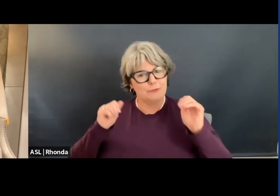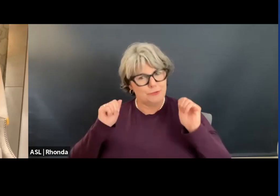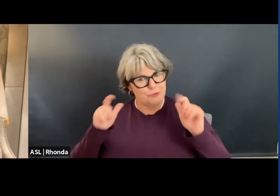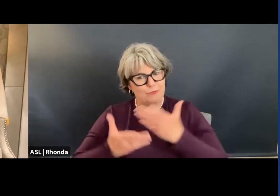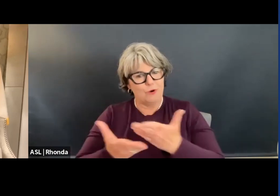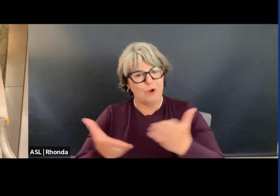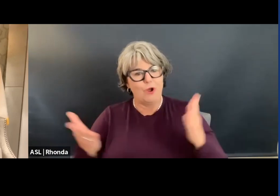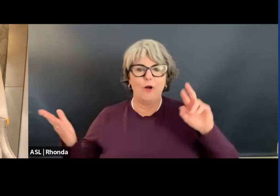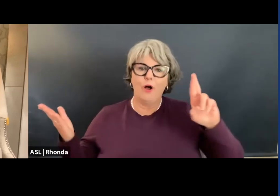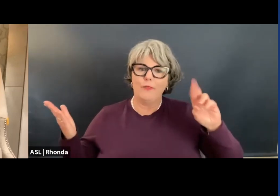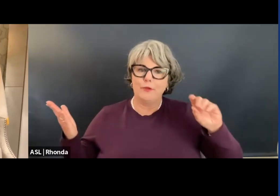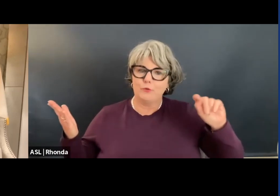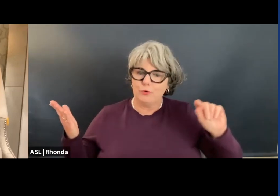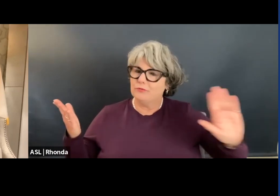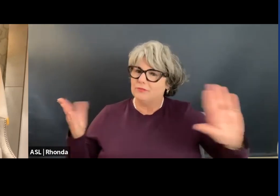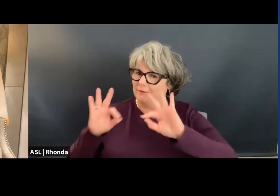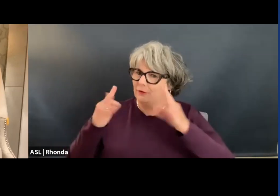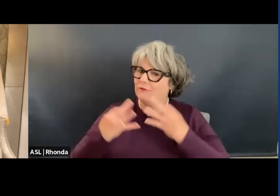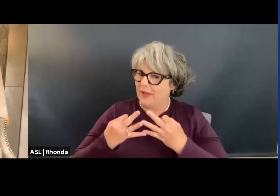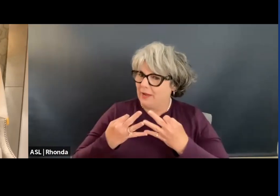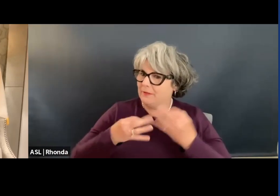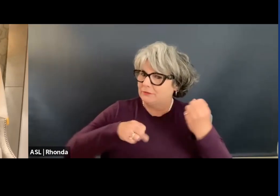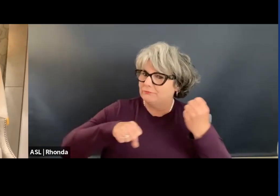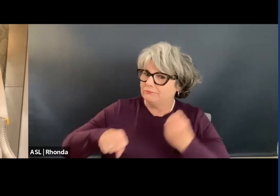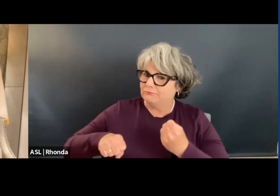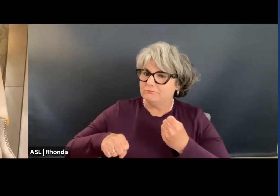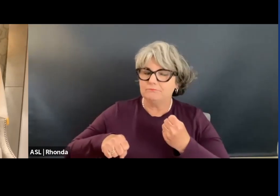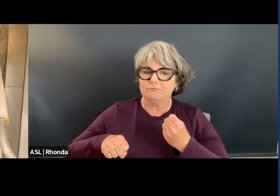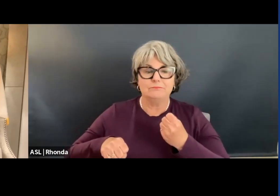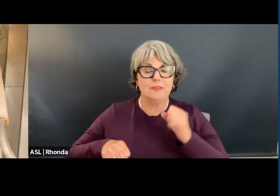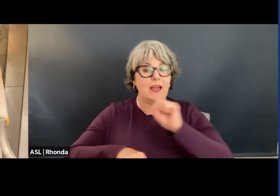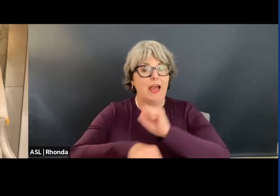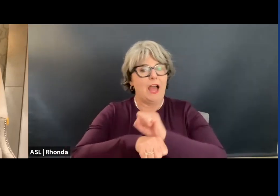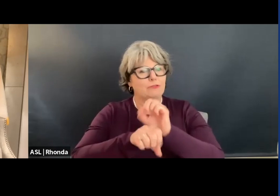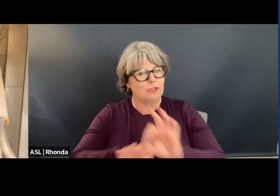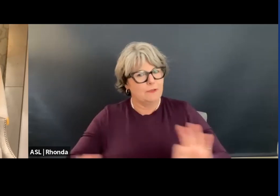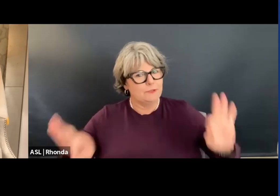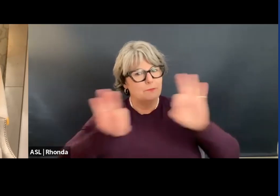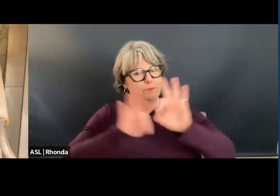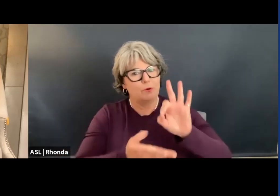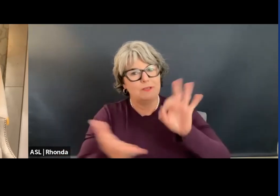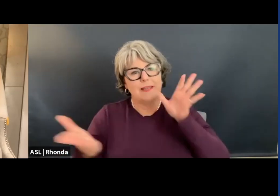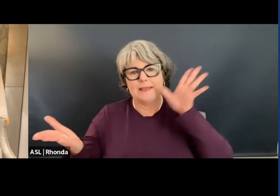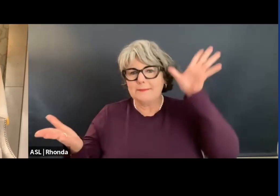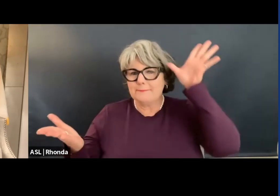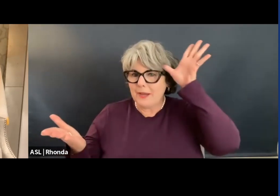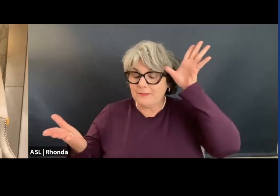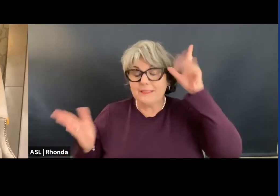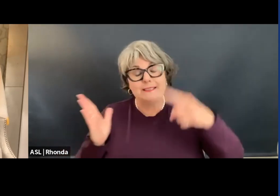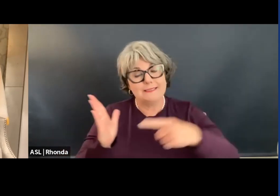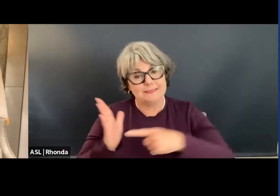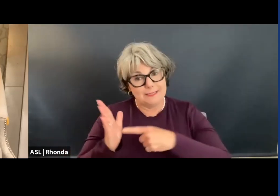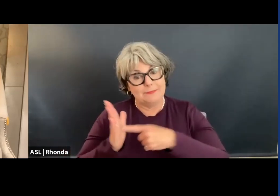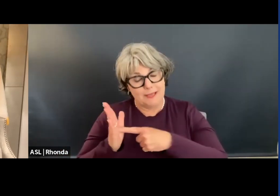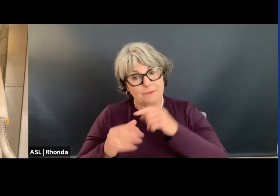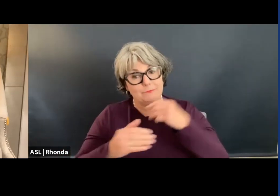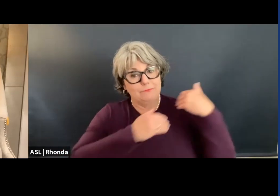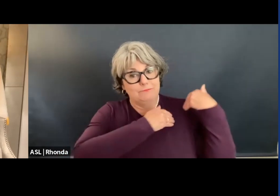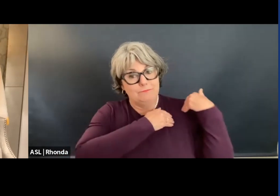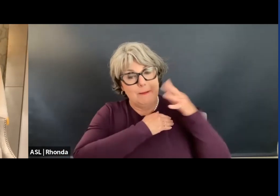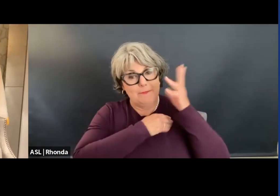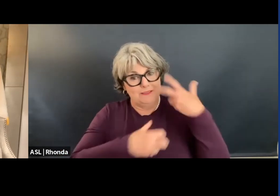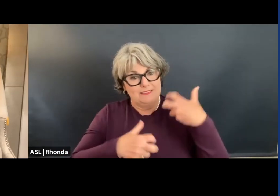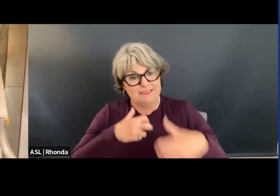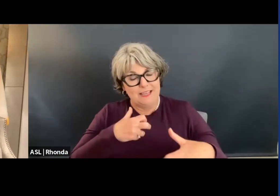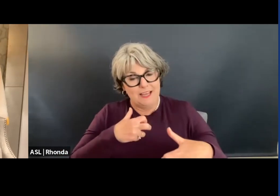the roots of our families. Because our jobs are so important, they feel very hard sometimes. I know